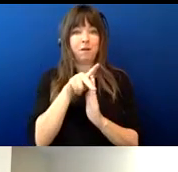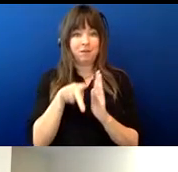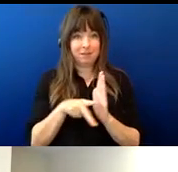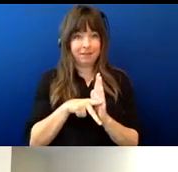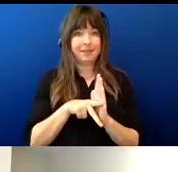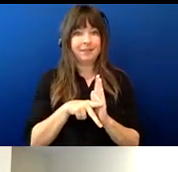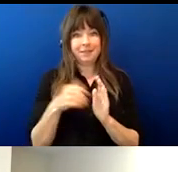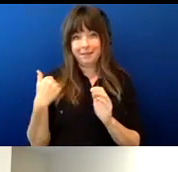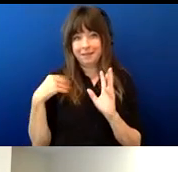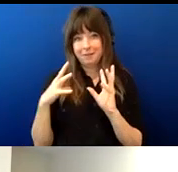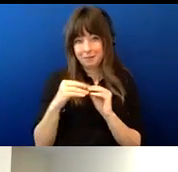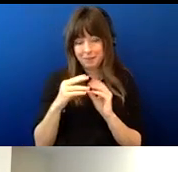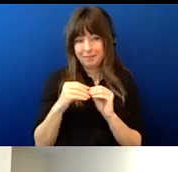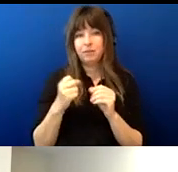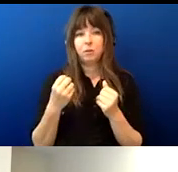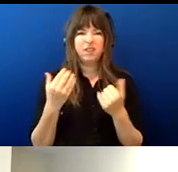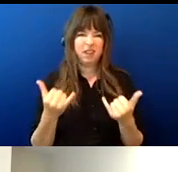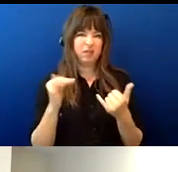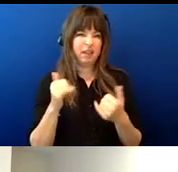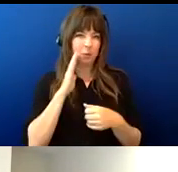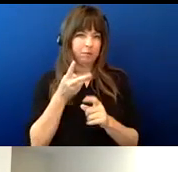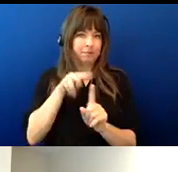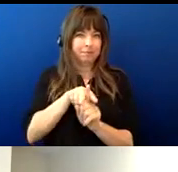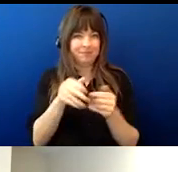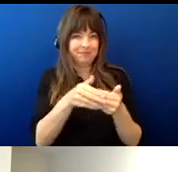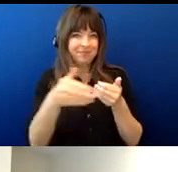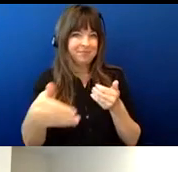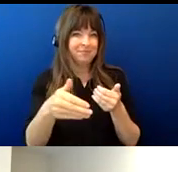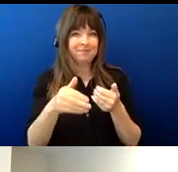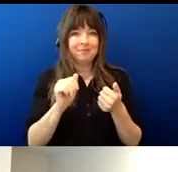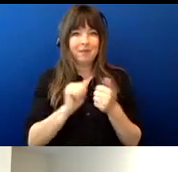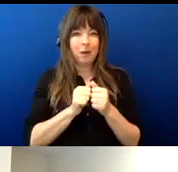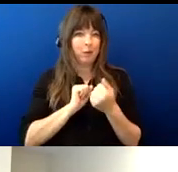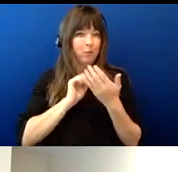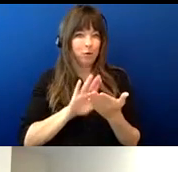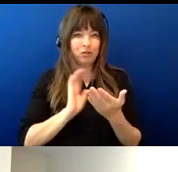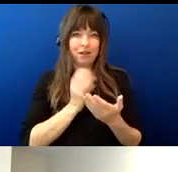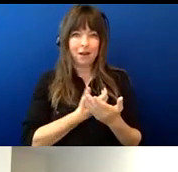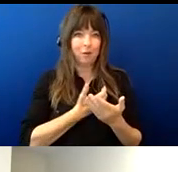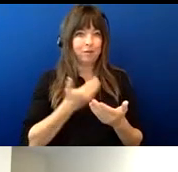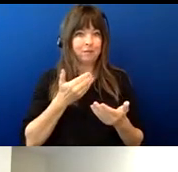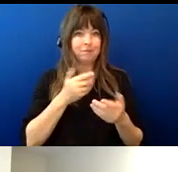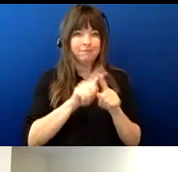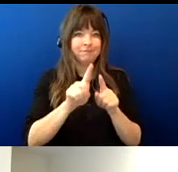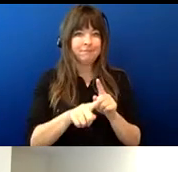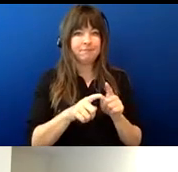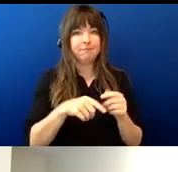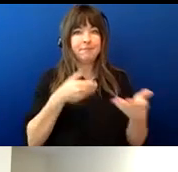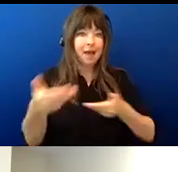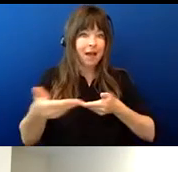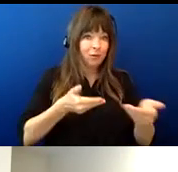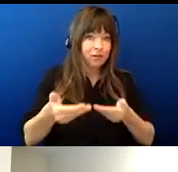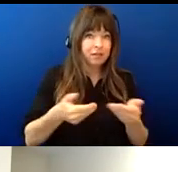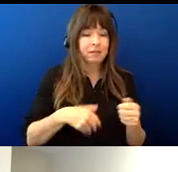of how we move forward in our organization everything from how we look to hire uh the individuals under the